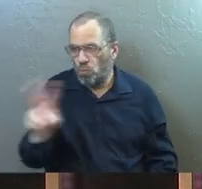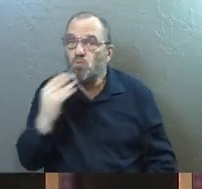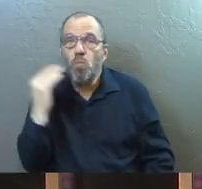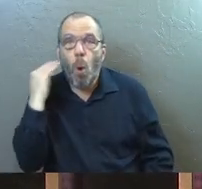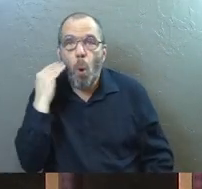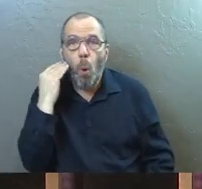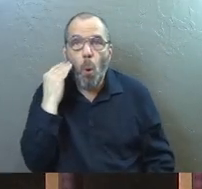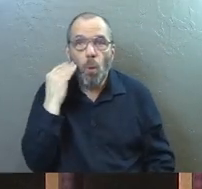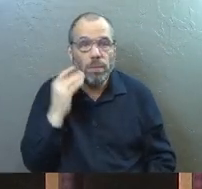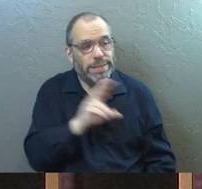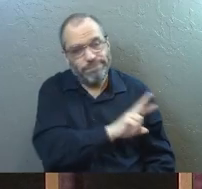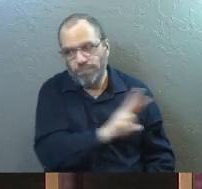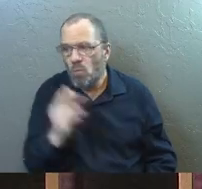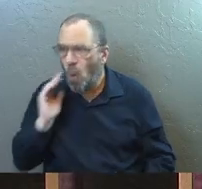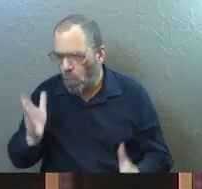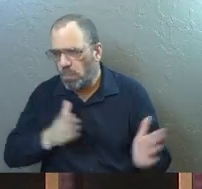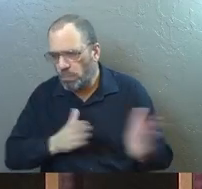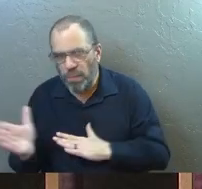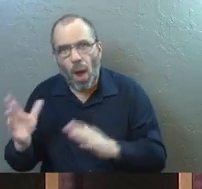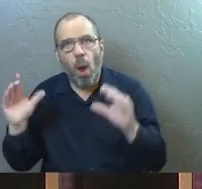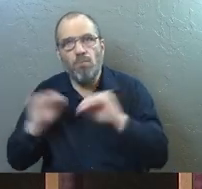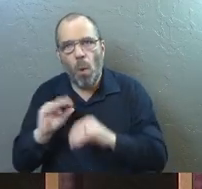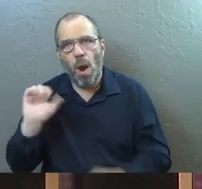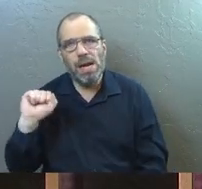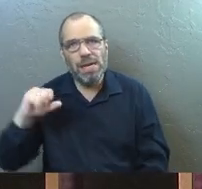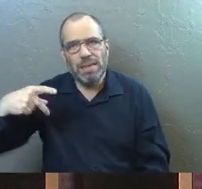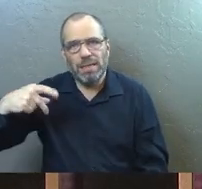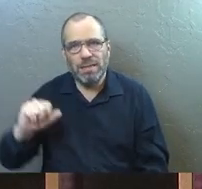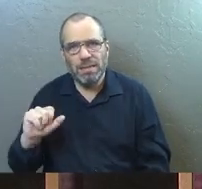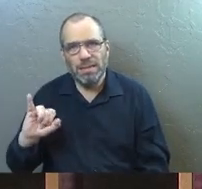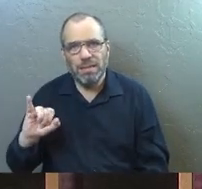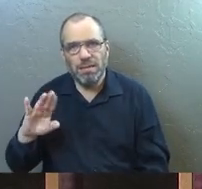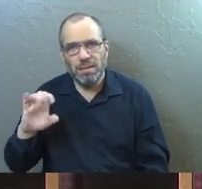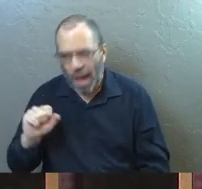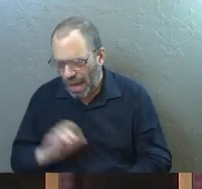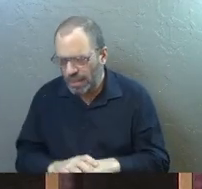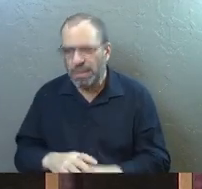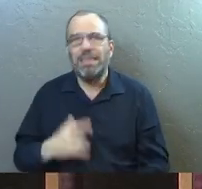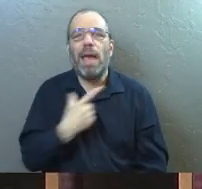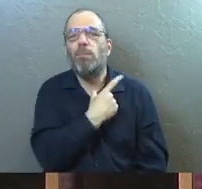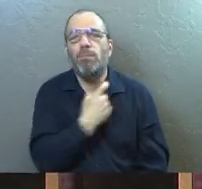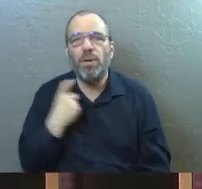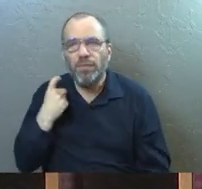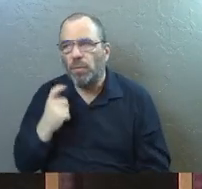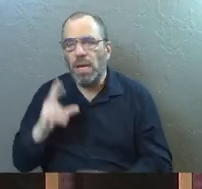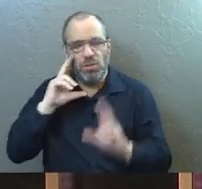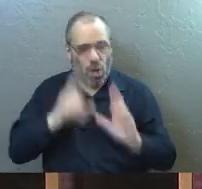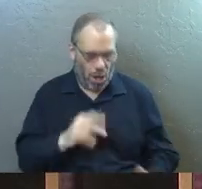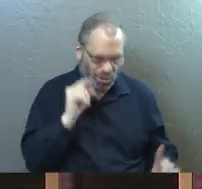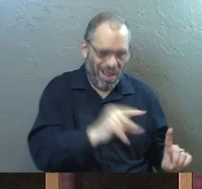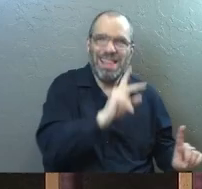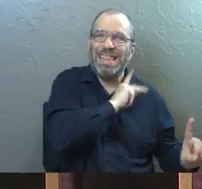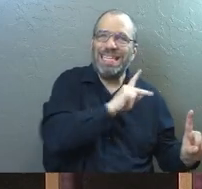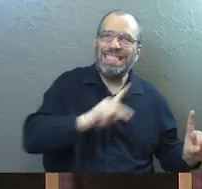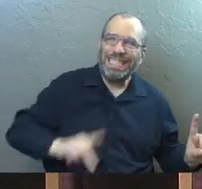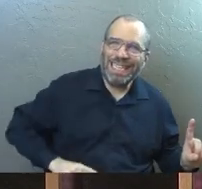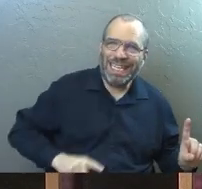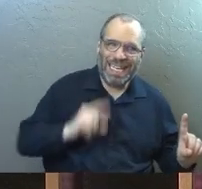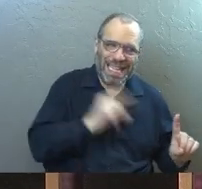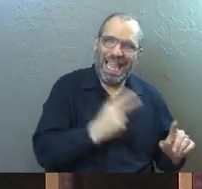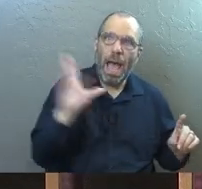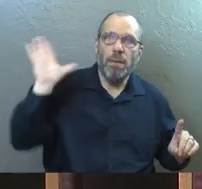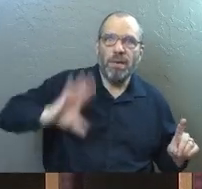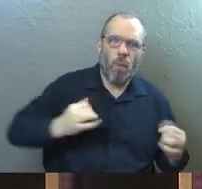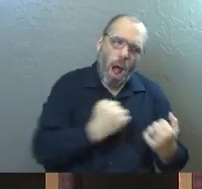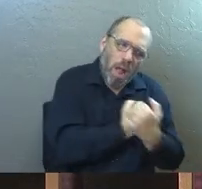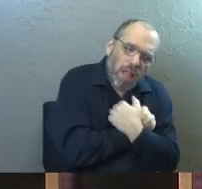women disciples went home and they prepared more spices. And they prepared more perfumes to honor this king that they